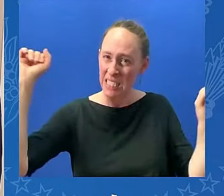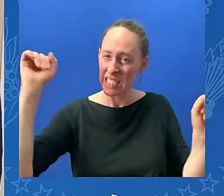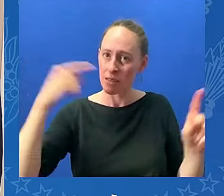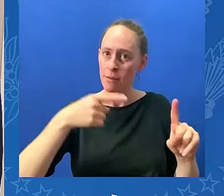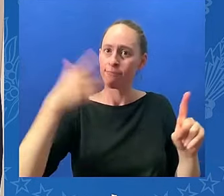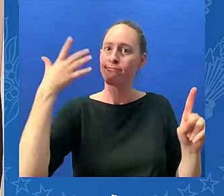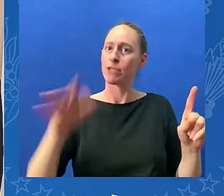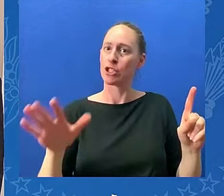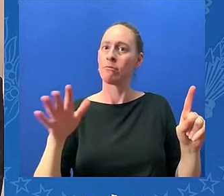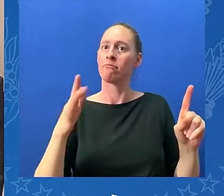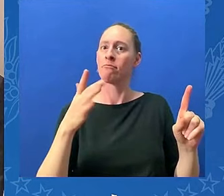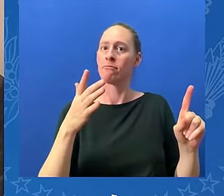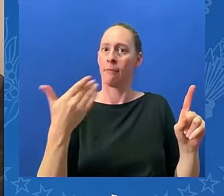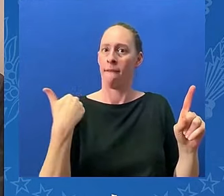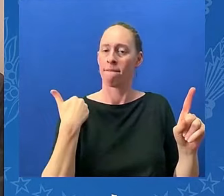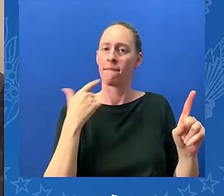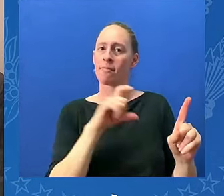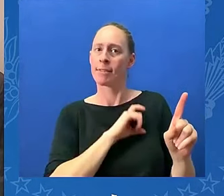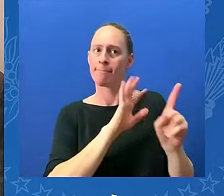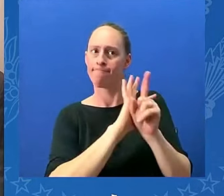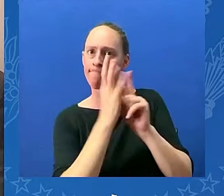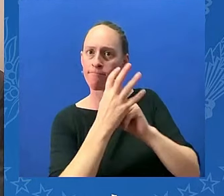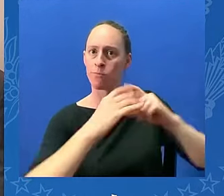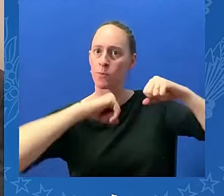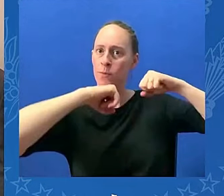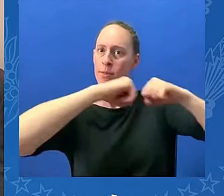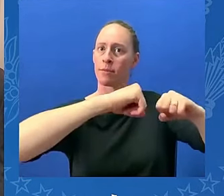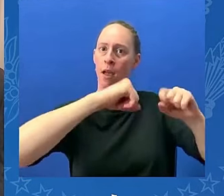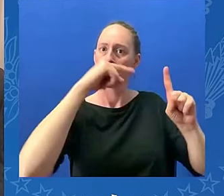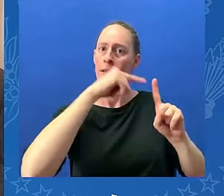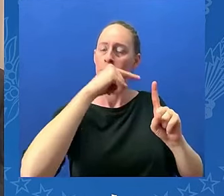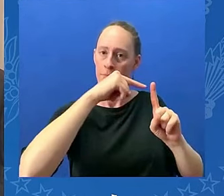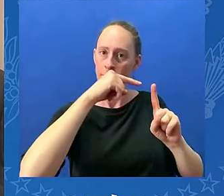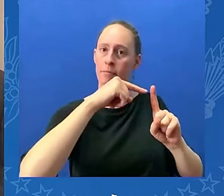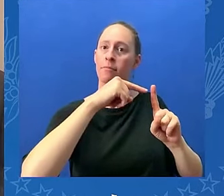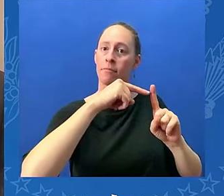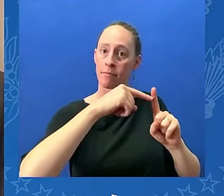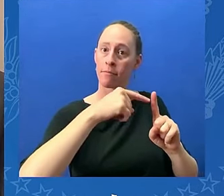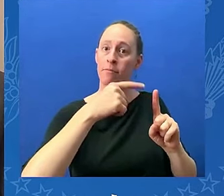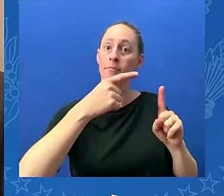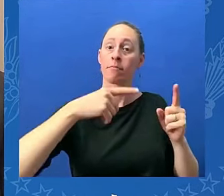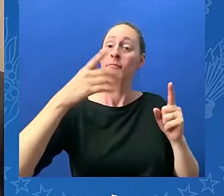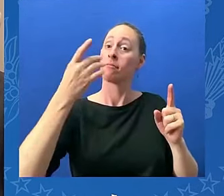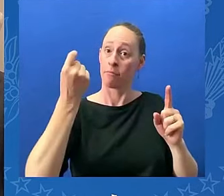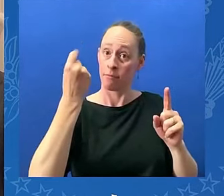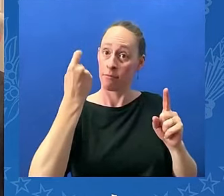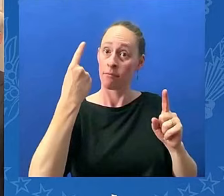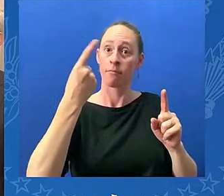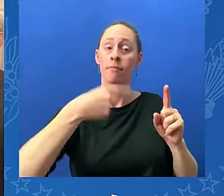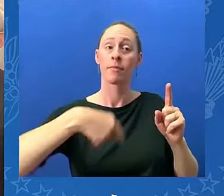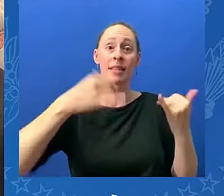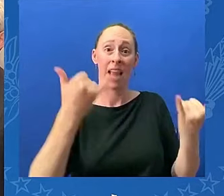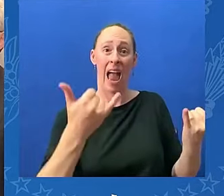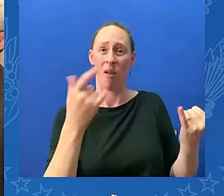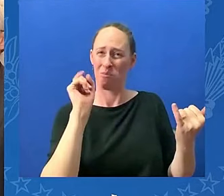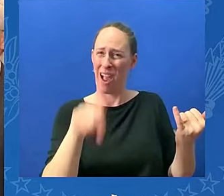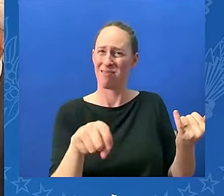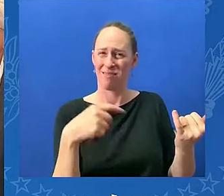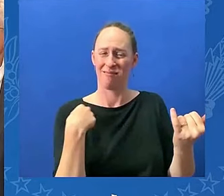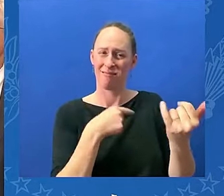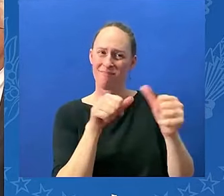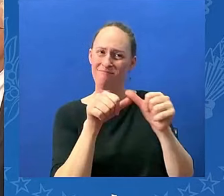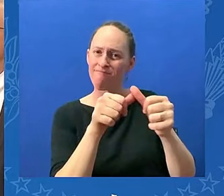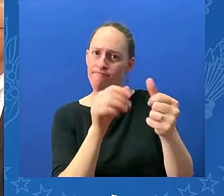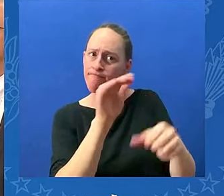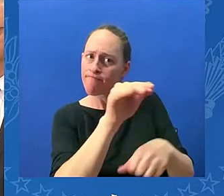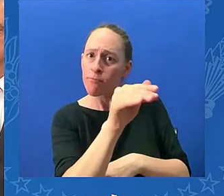direction of the secret service to provide him with every resource capability and protective measure necessary to ensure his continued safety second